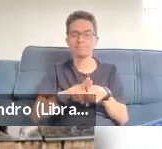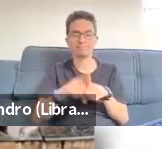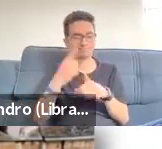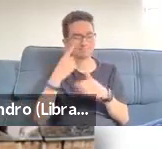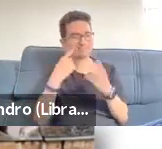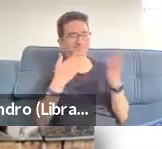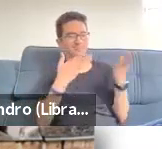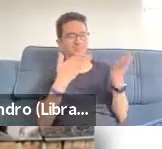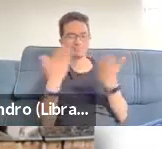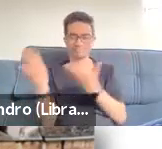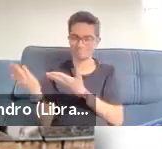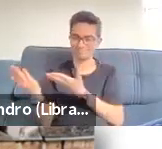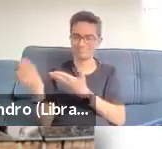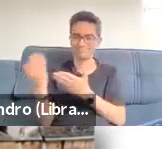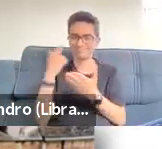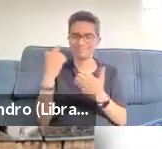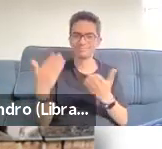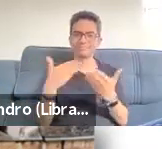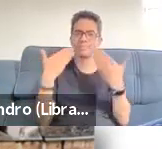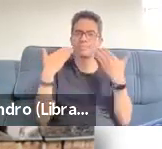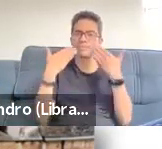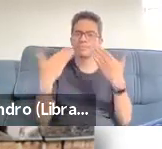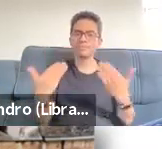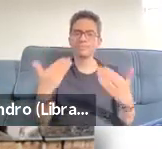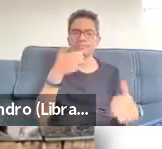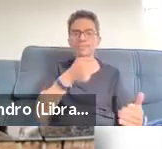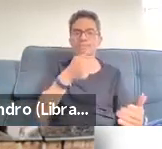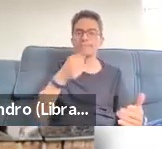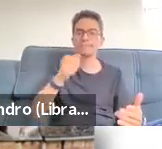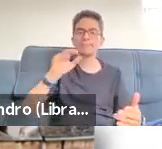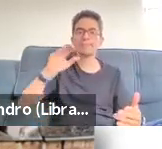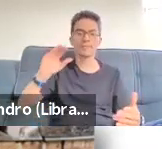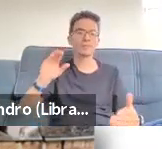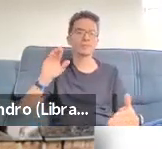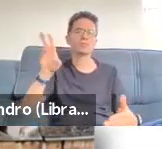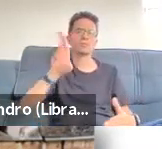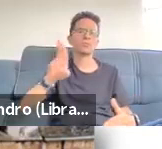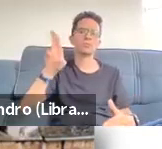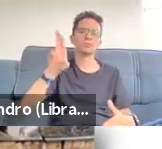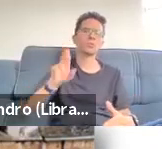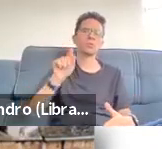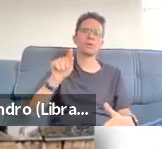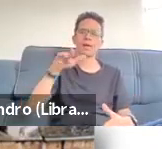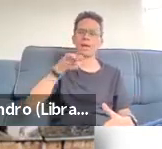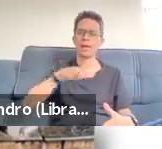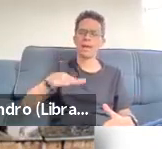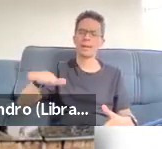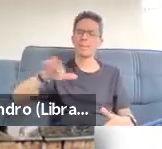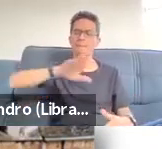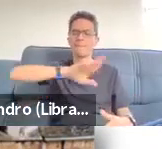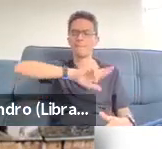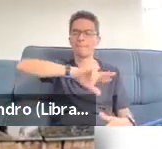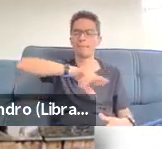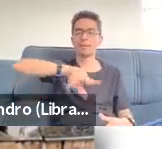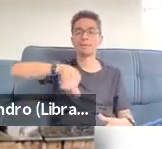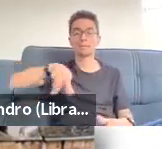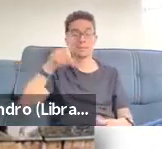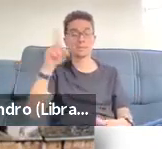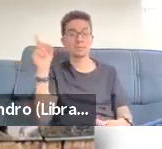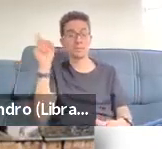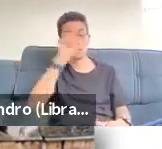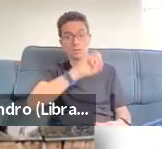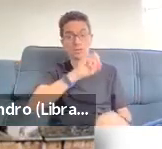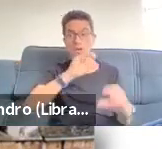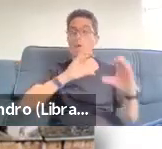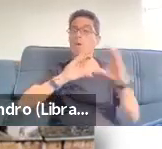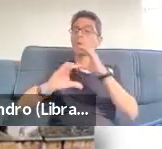disorders or by speech language pathologists, speech therapists to indicate those kinds of techniques or systems that